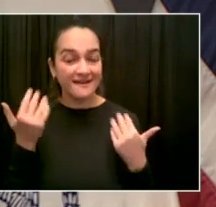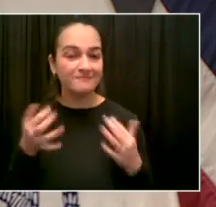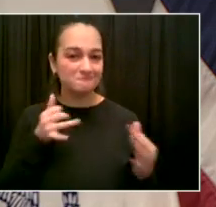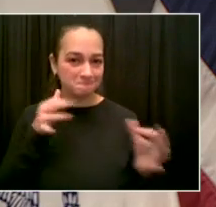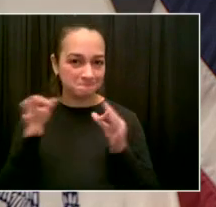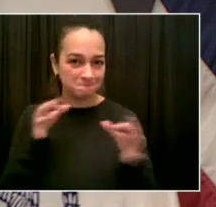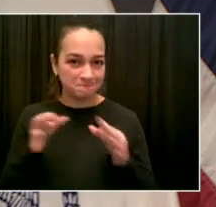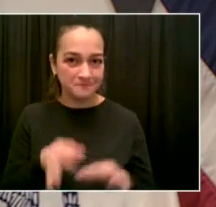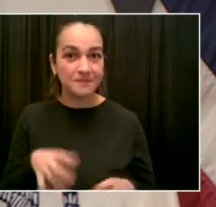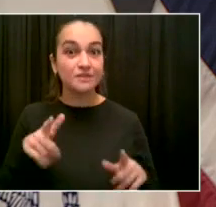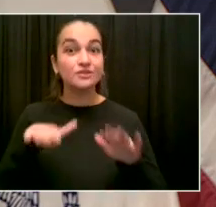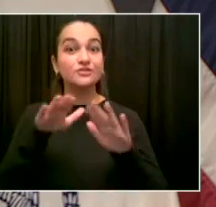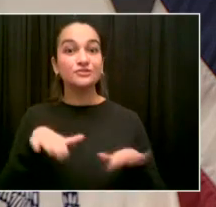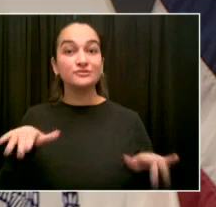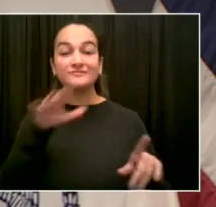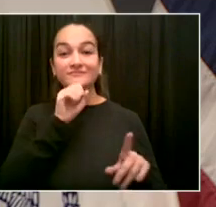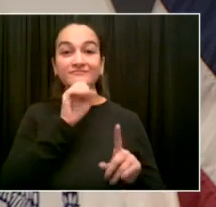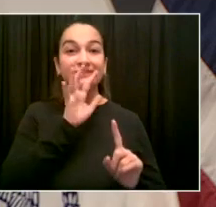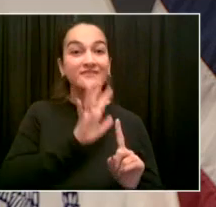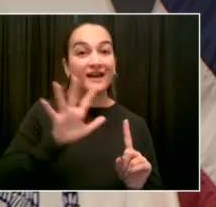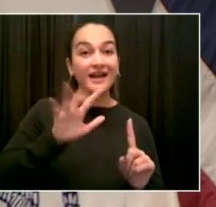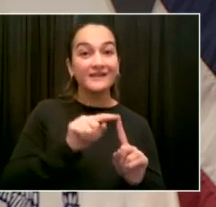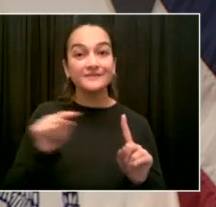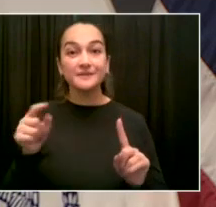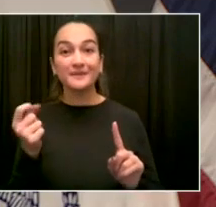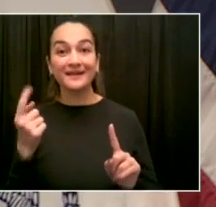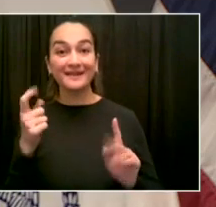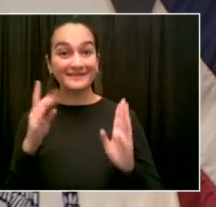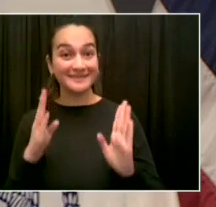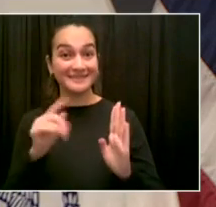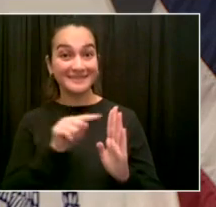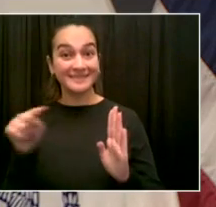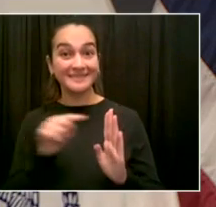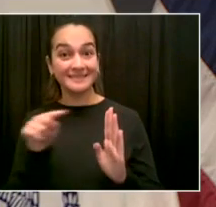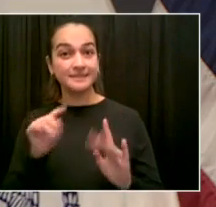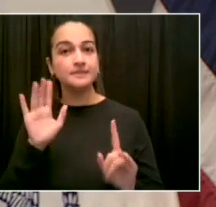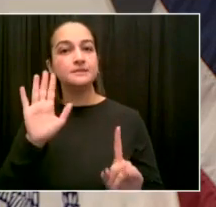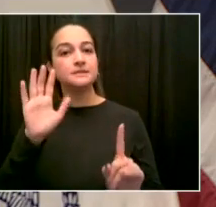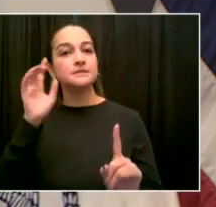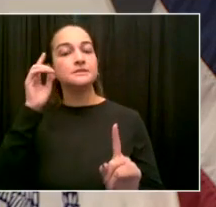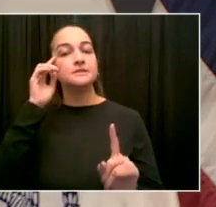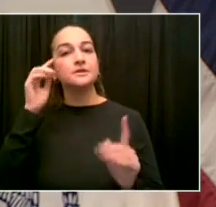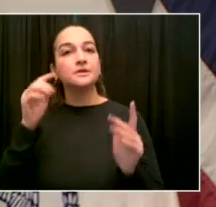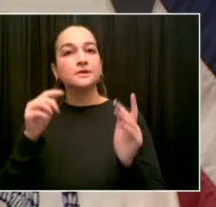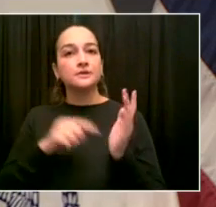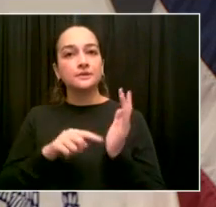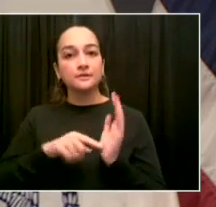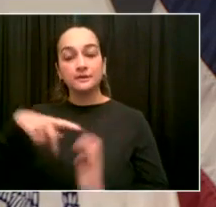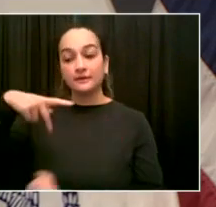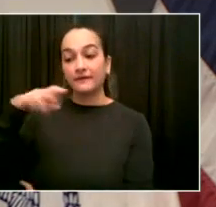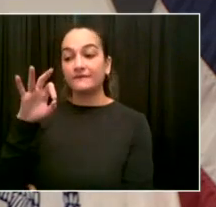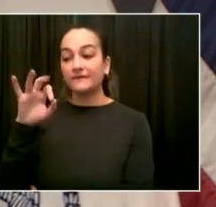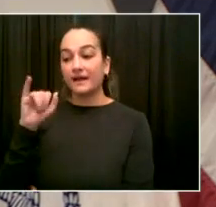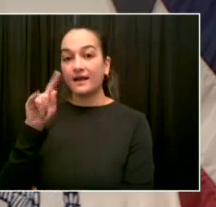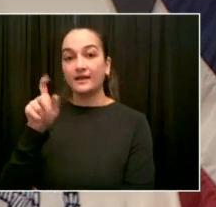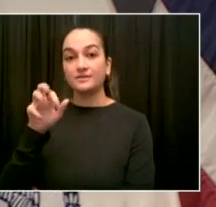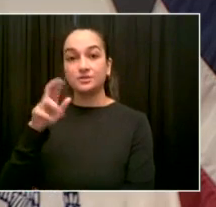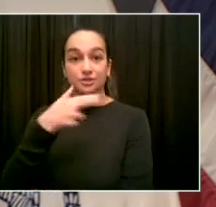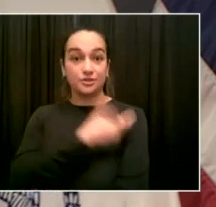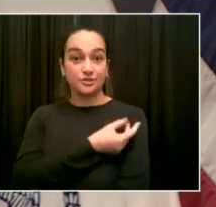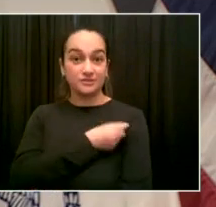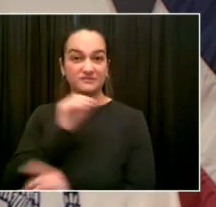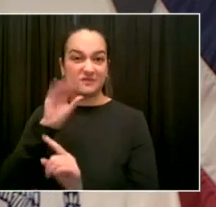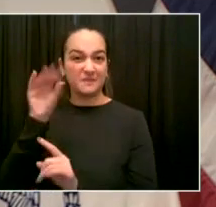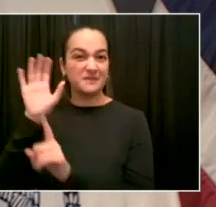has formally submitted its data and the FDA now has the opportunity to act. President Biden's been abundantly